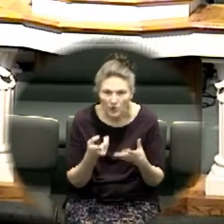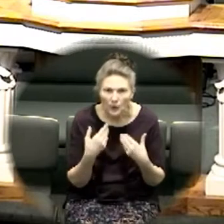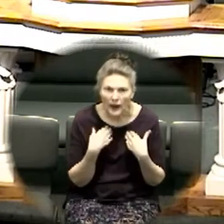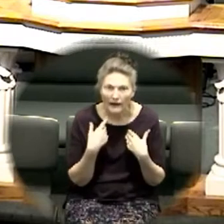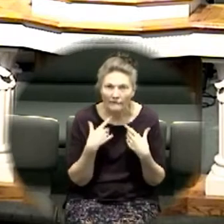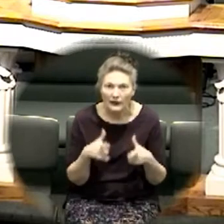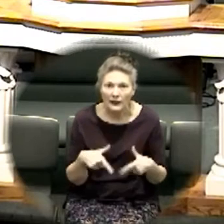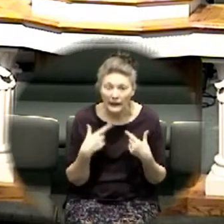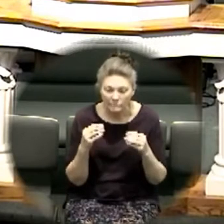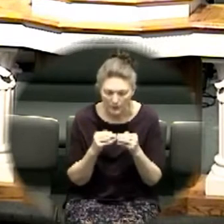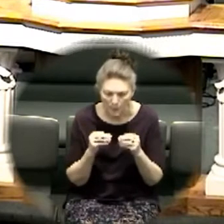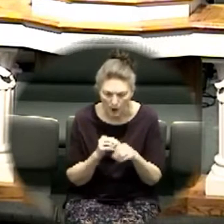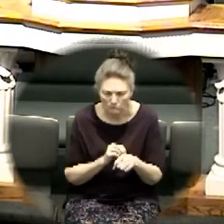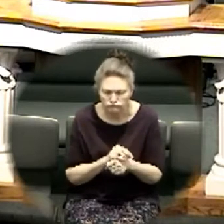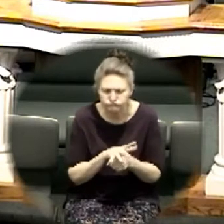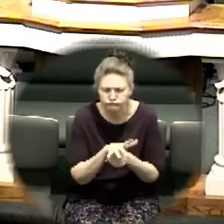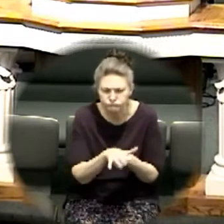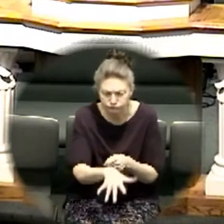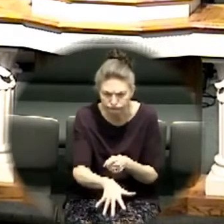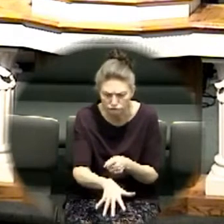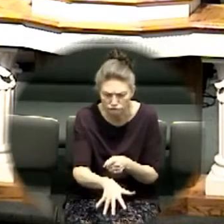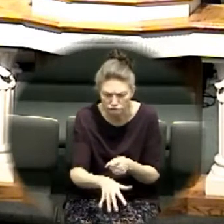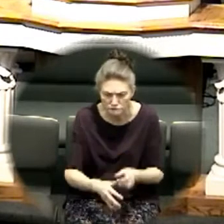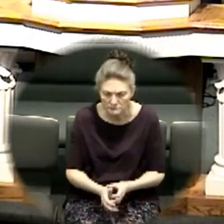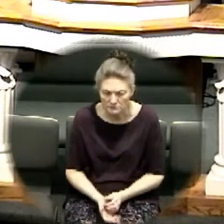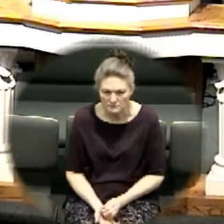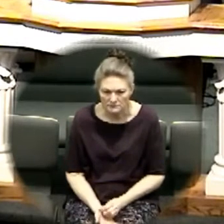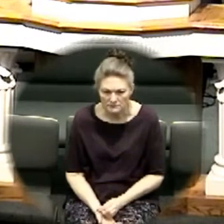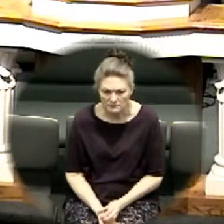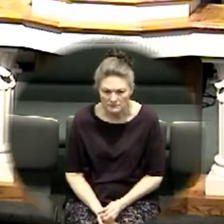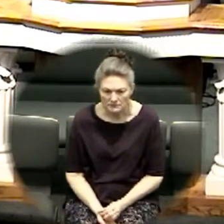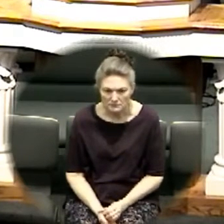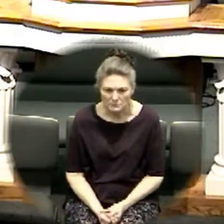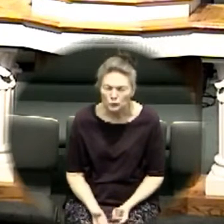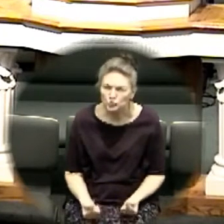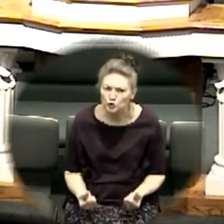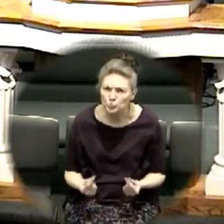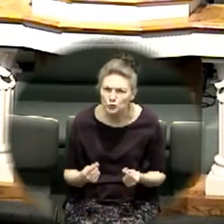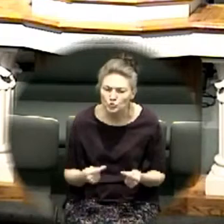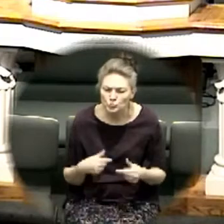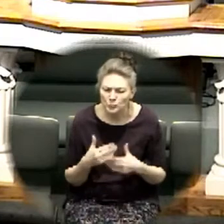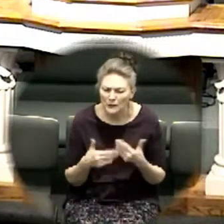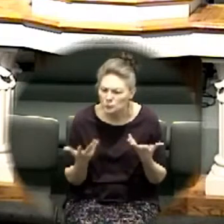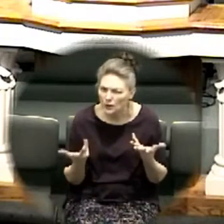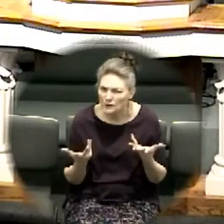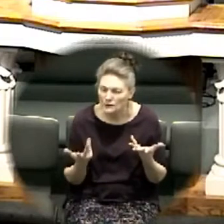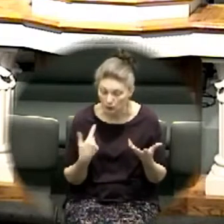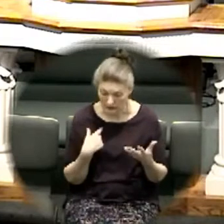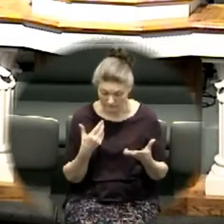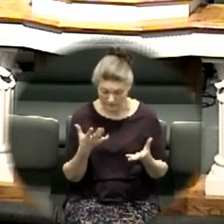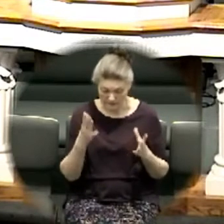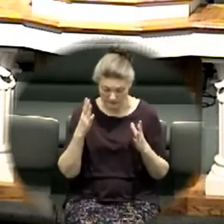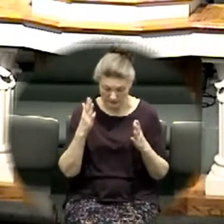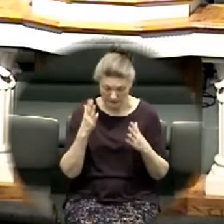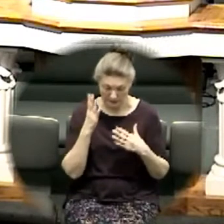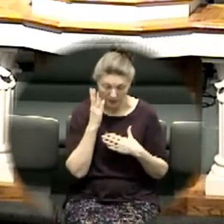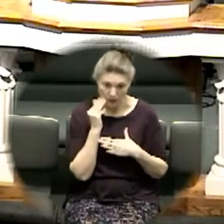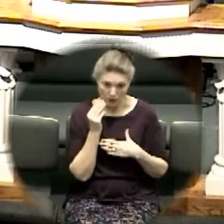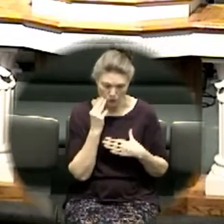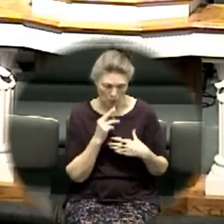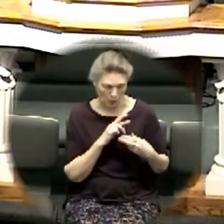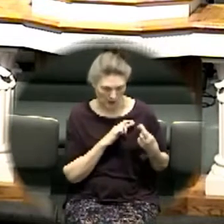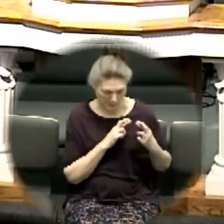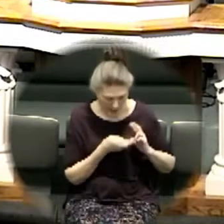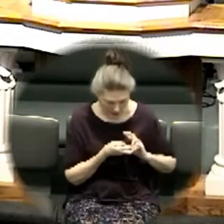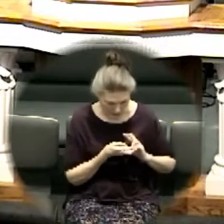have it more abundantly what is the next step we've experienced repentance and baptism in Jesus name